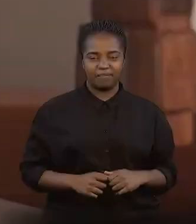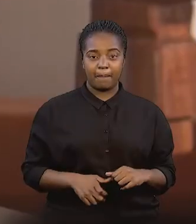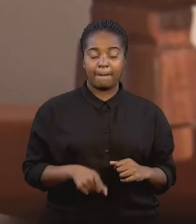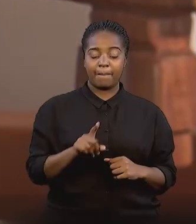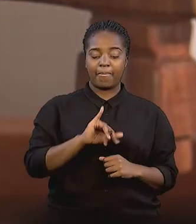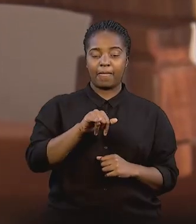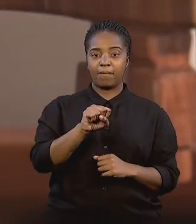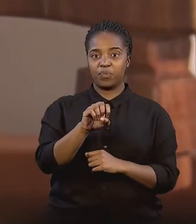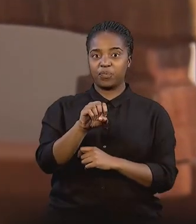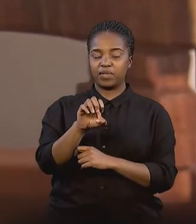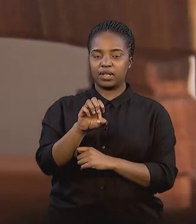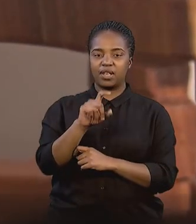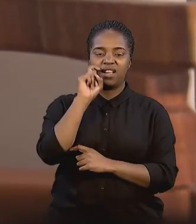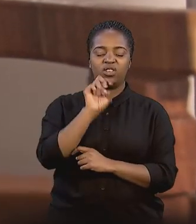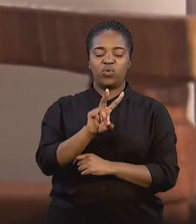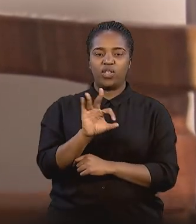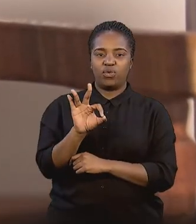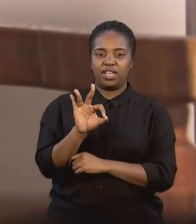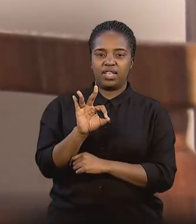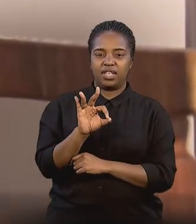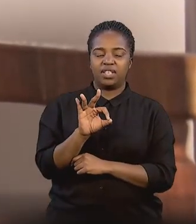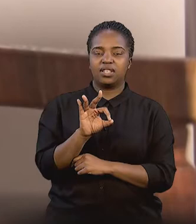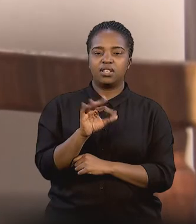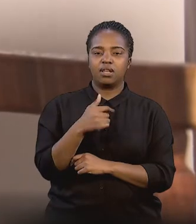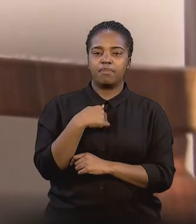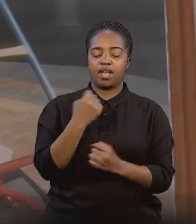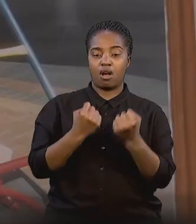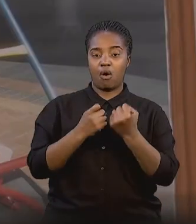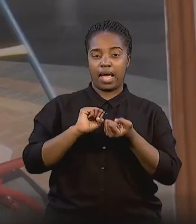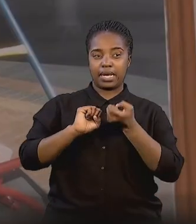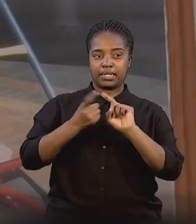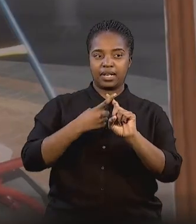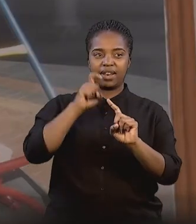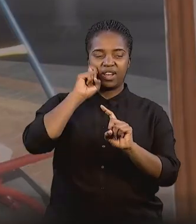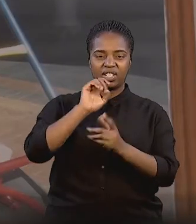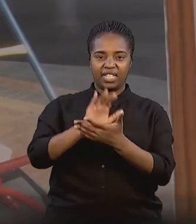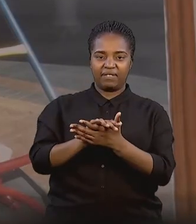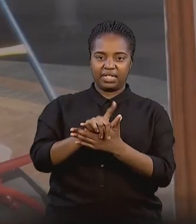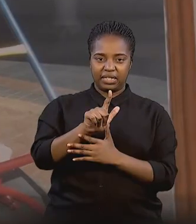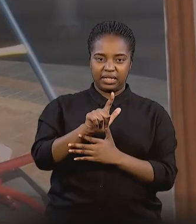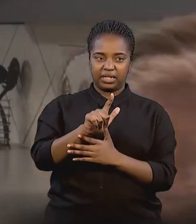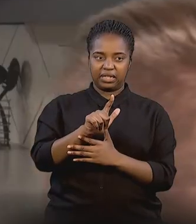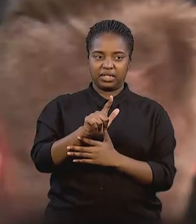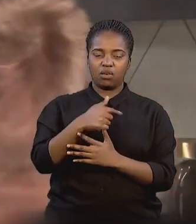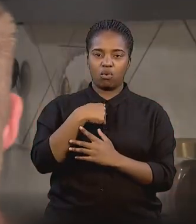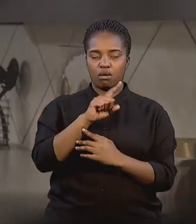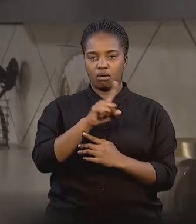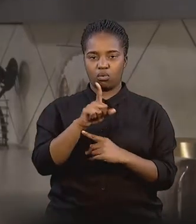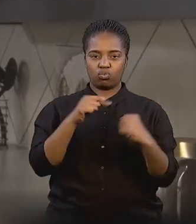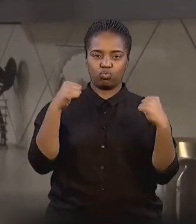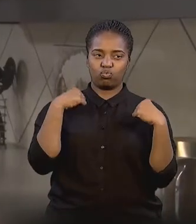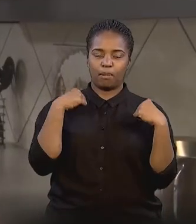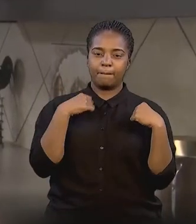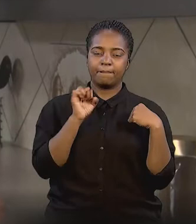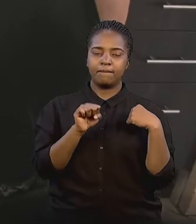I'm Jesse Lipota. I'm 23 years old. I was in a car accident when I was 17 on my way to the gym.